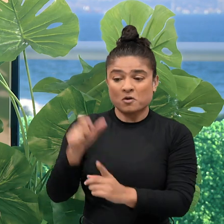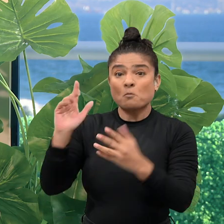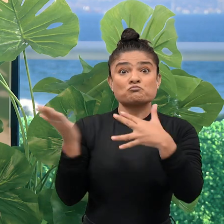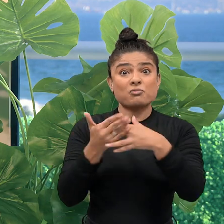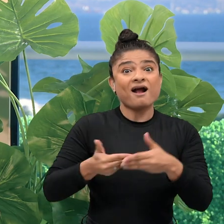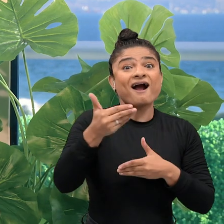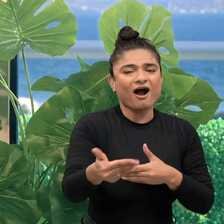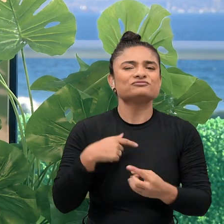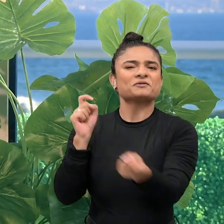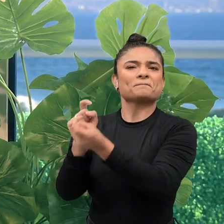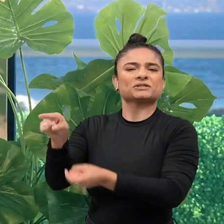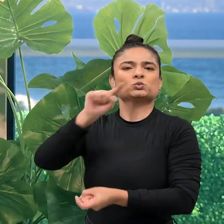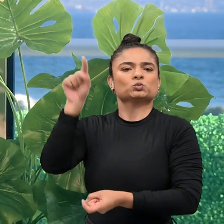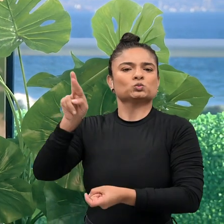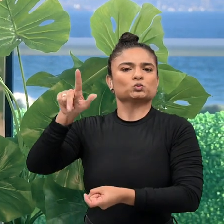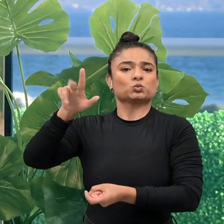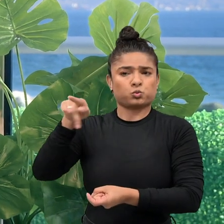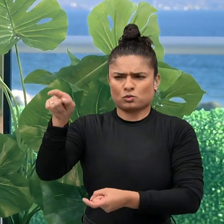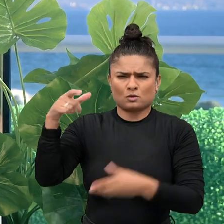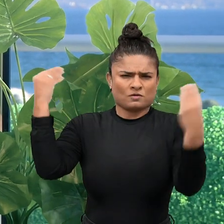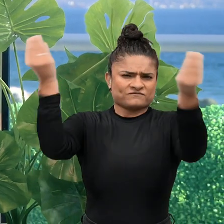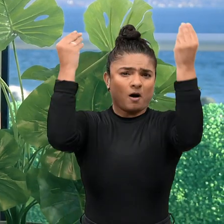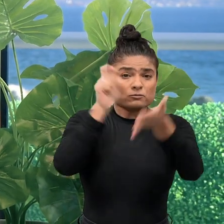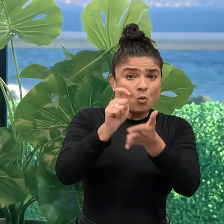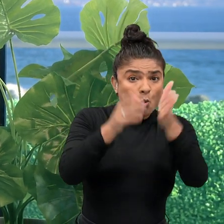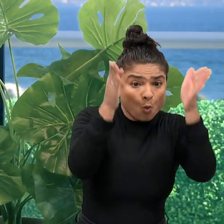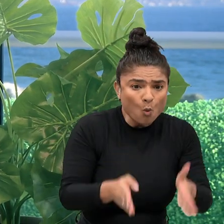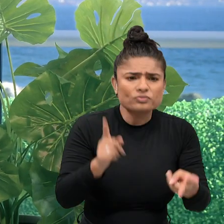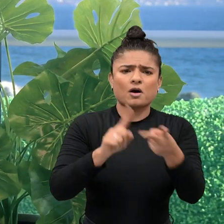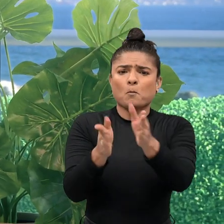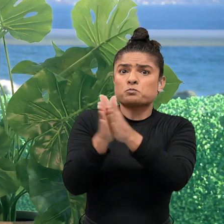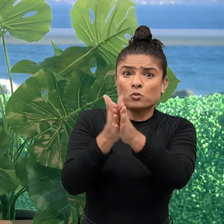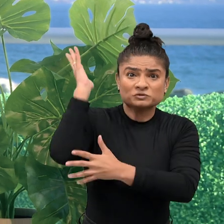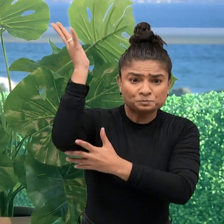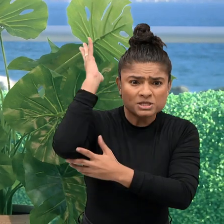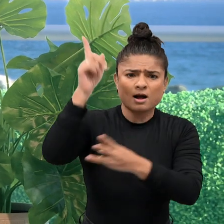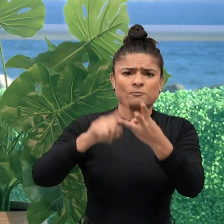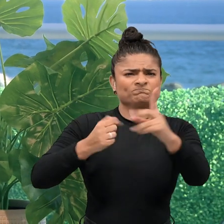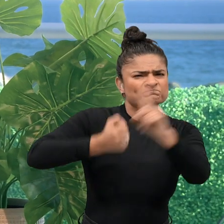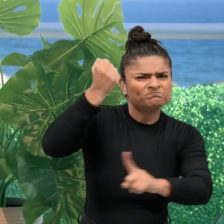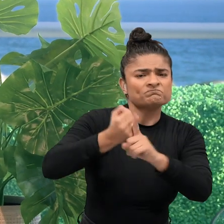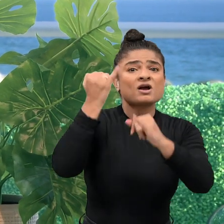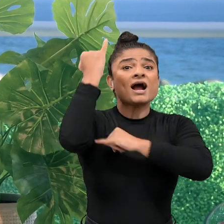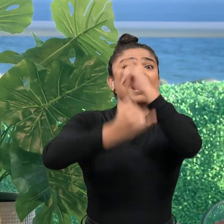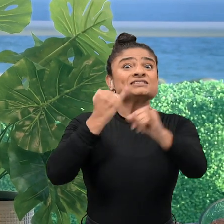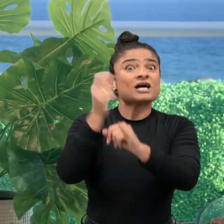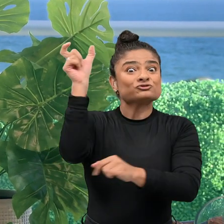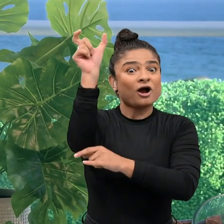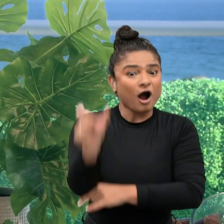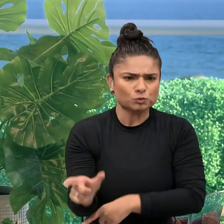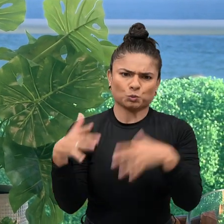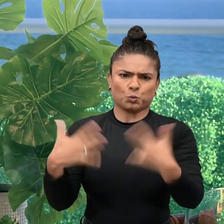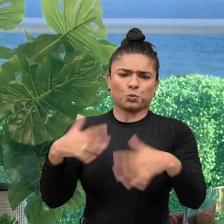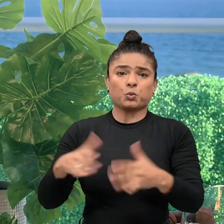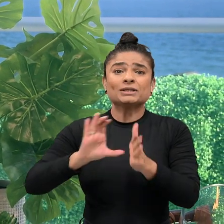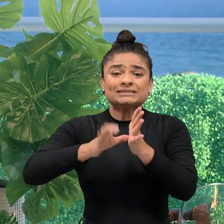After the break, we will meet Musa Zulu, a published author and award-winning entrepreneur, international artist, celebrated